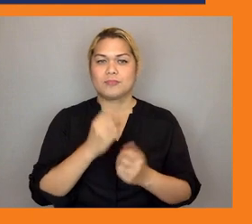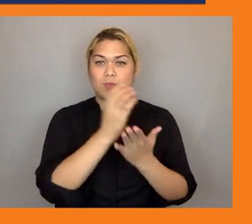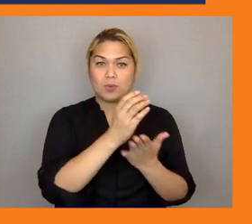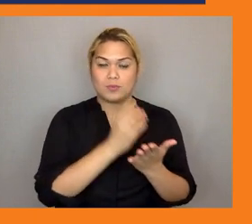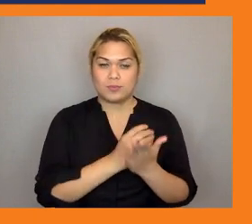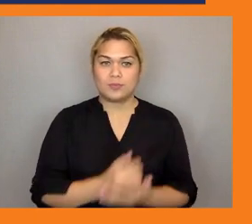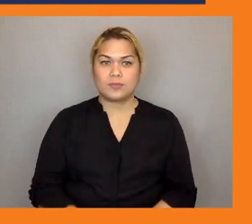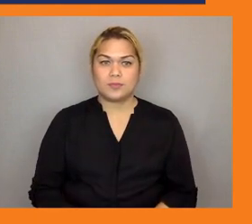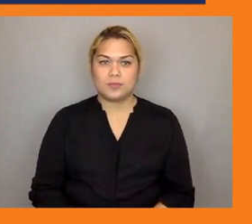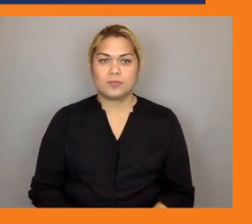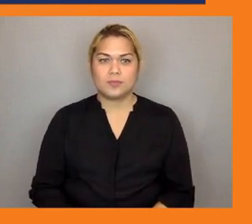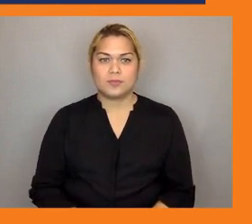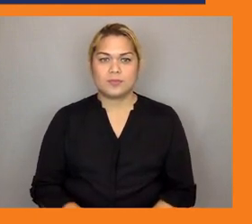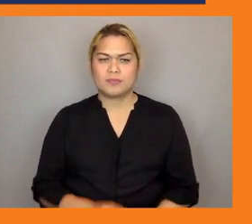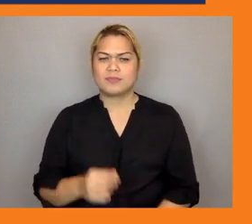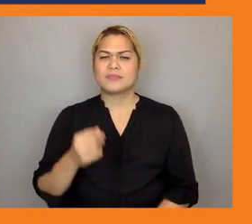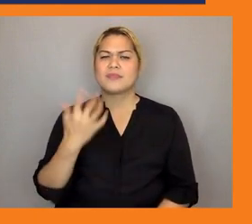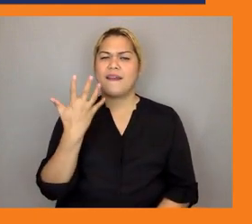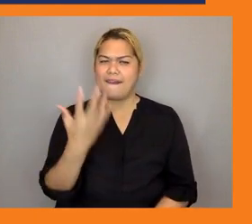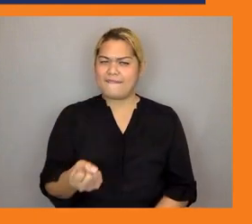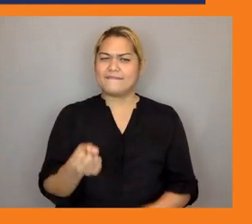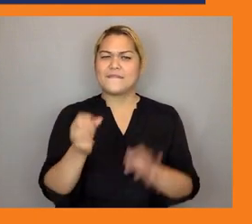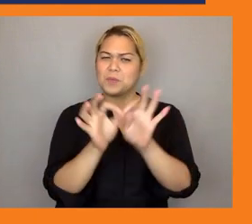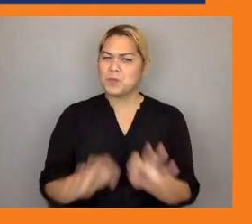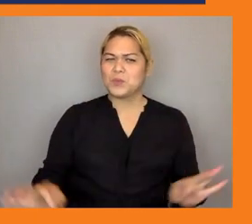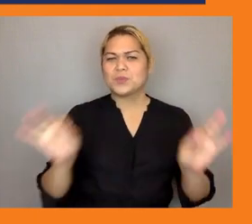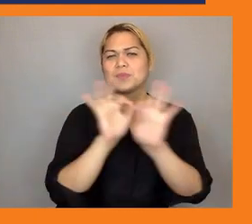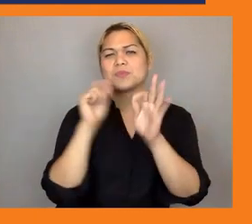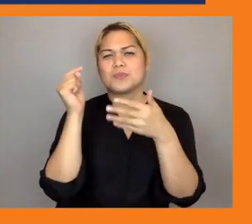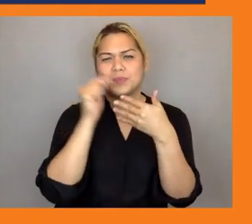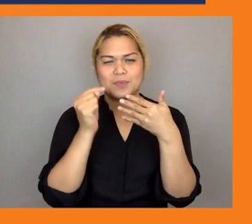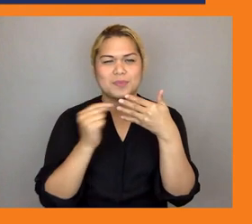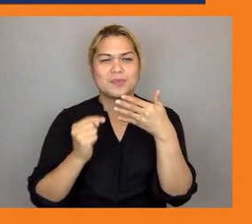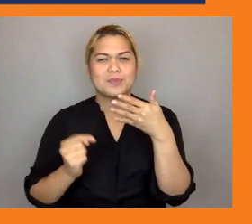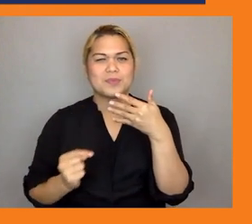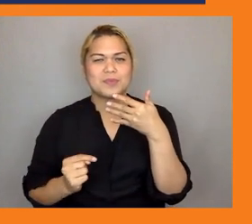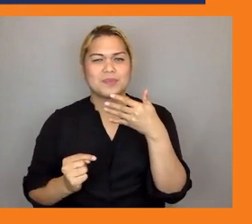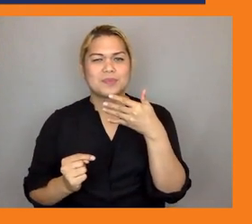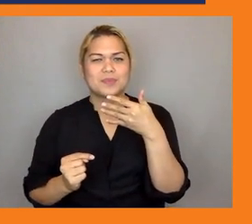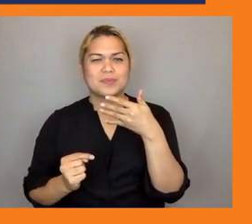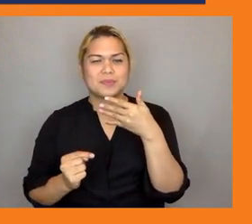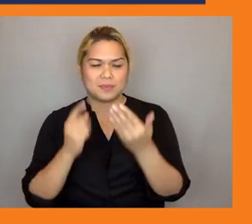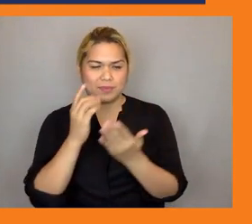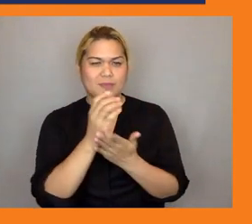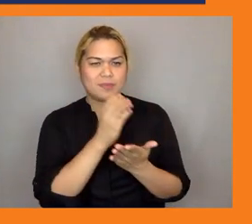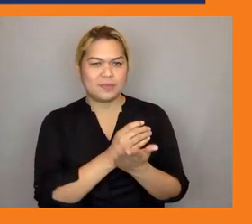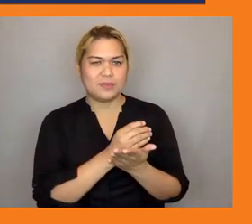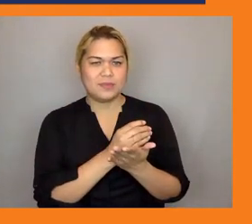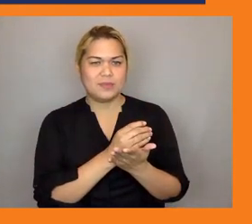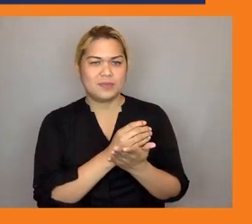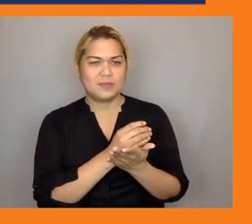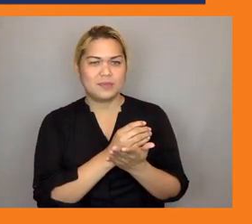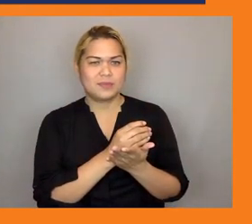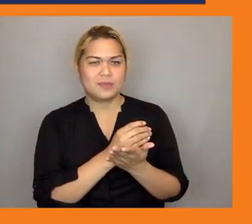to it in terms of to what extent are some of those um courses um meet quality criteria to what extent are they certified